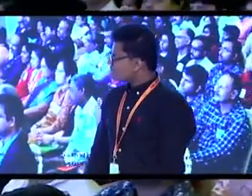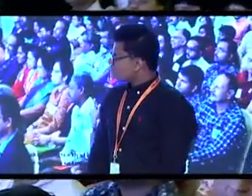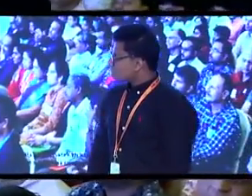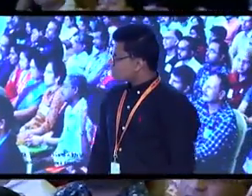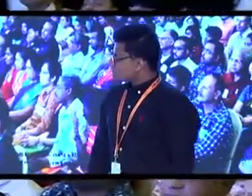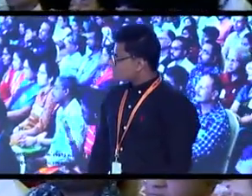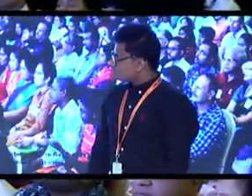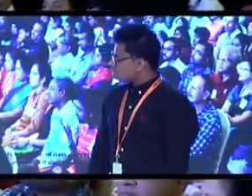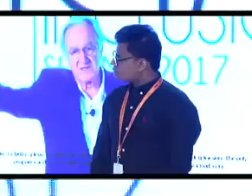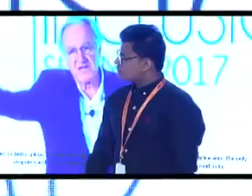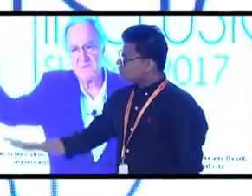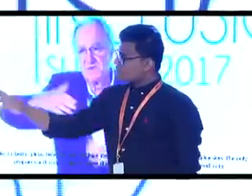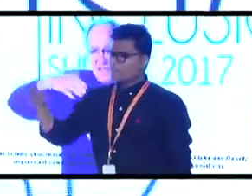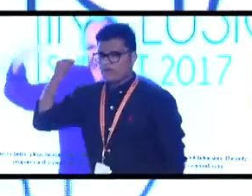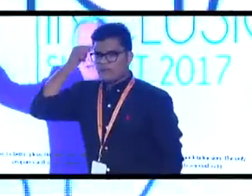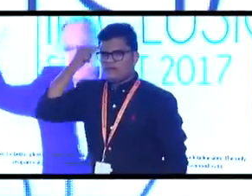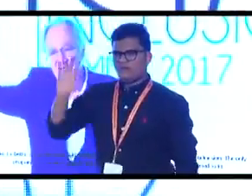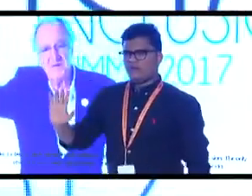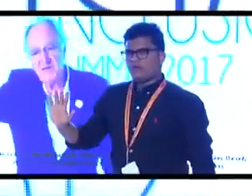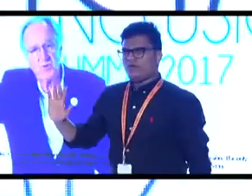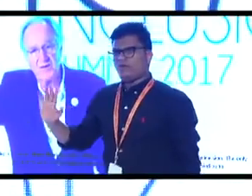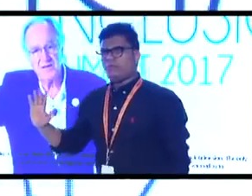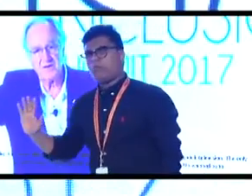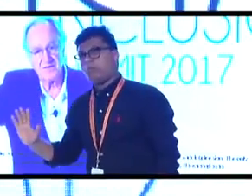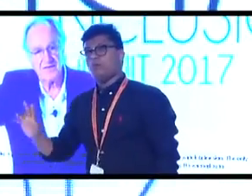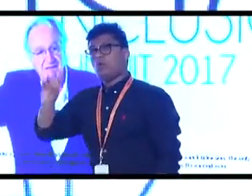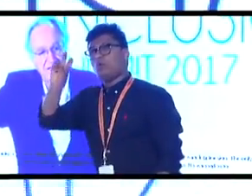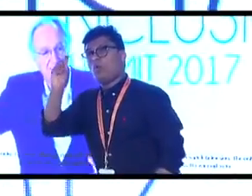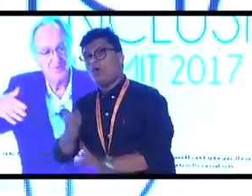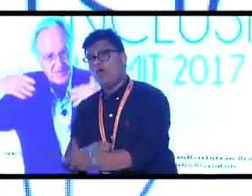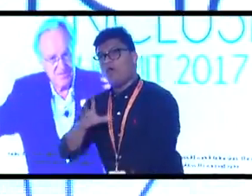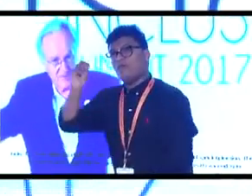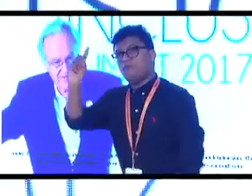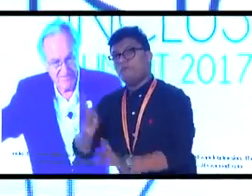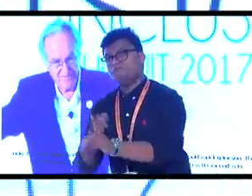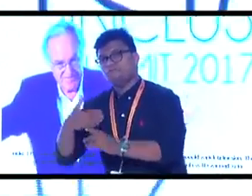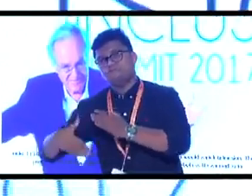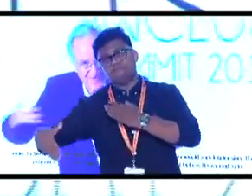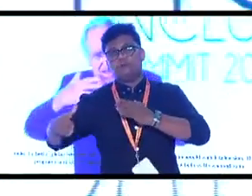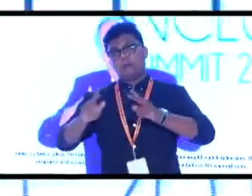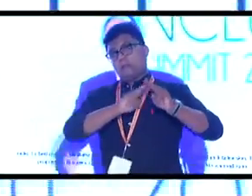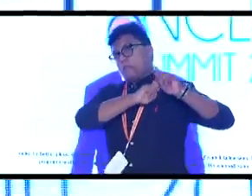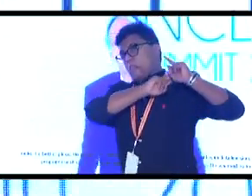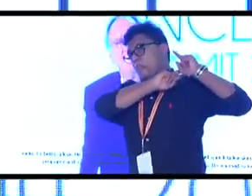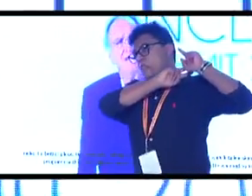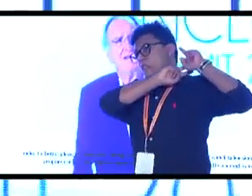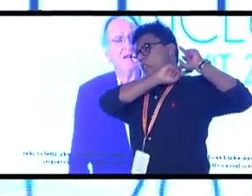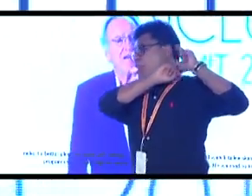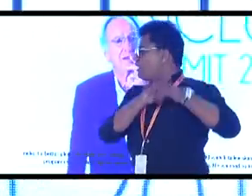So I thought it would take a long time, would take 10, 15, 20 years for this to really happen.